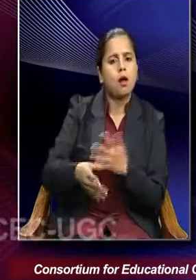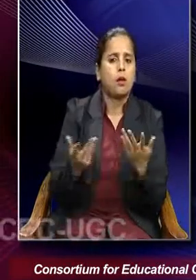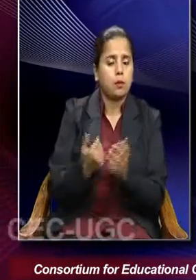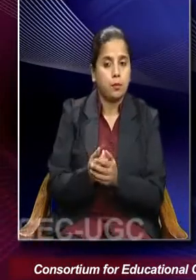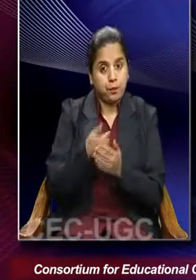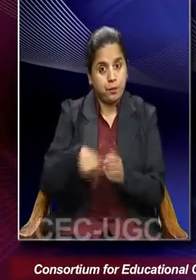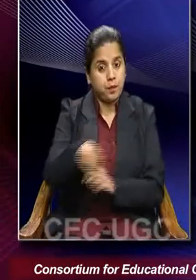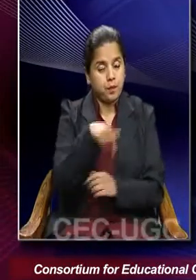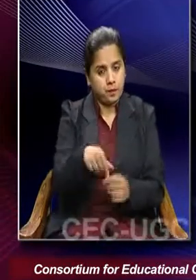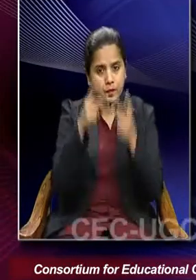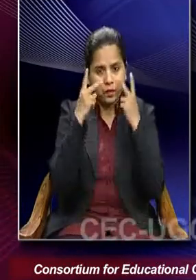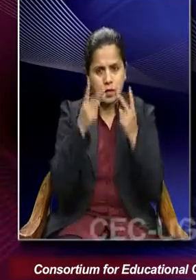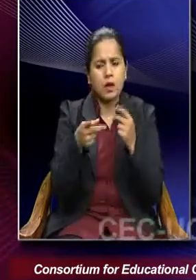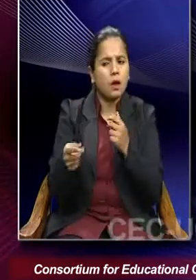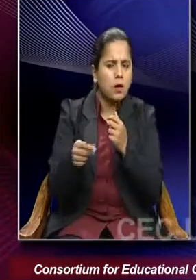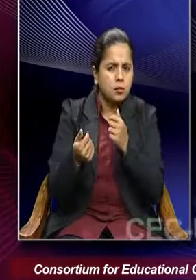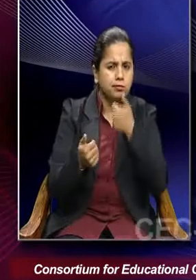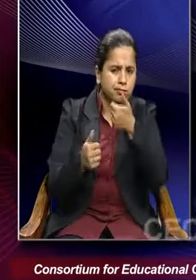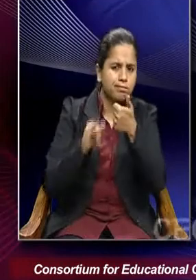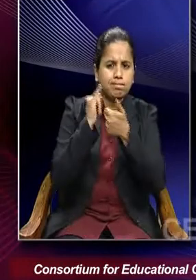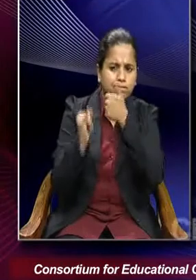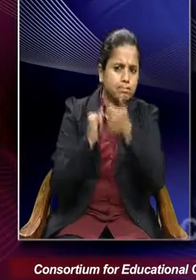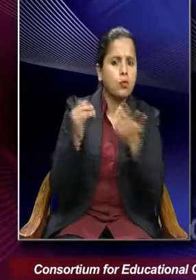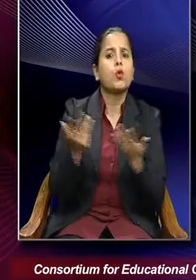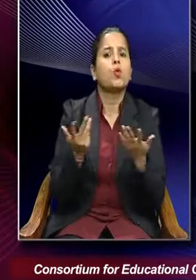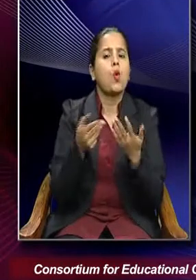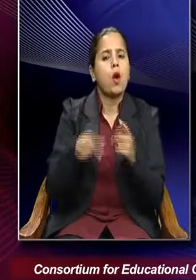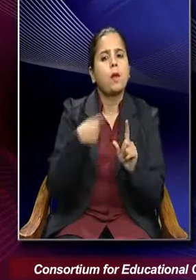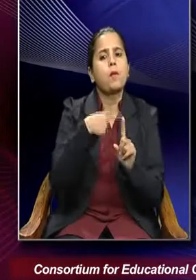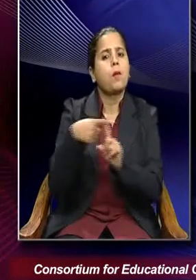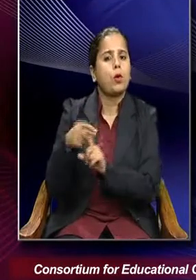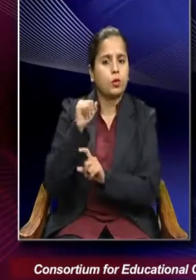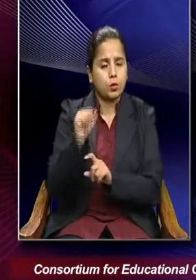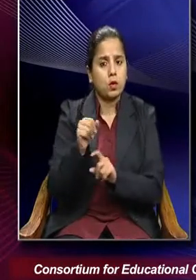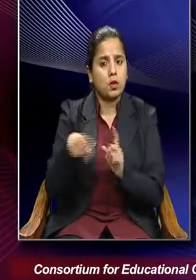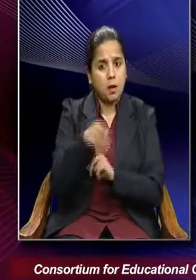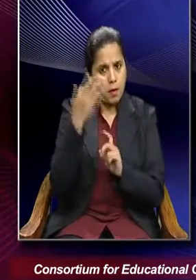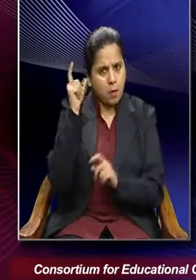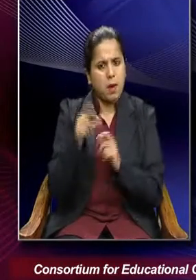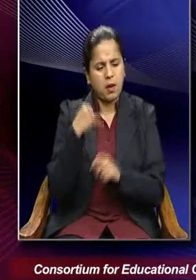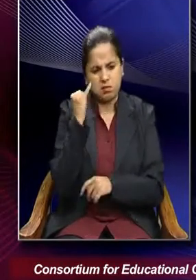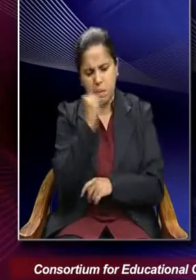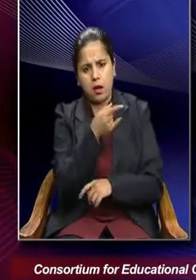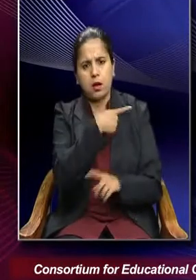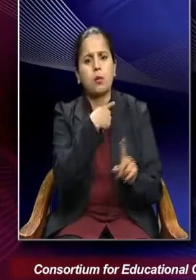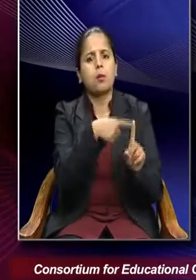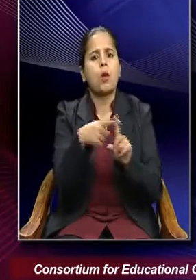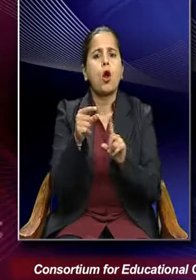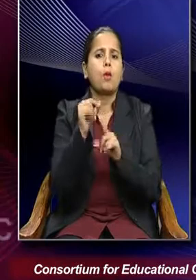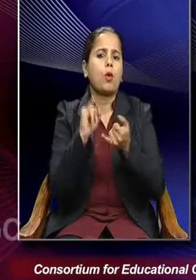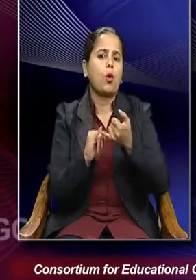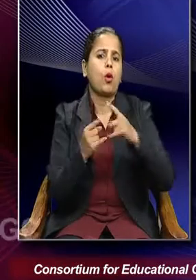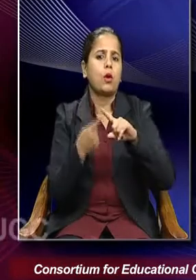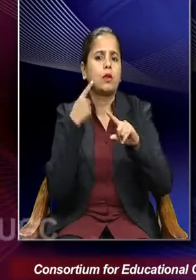let us look into the criticism of positivism. Positivism was criticized because it regarded